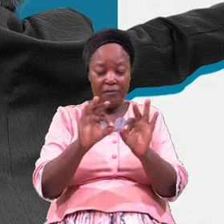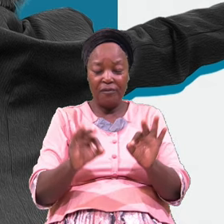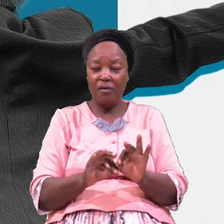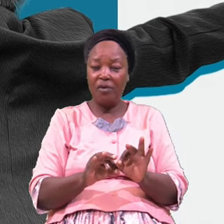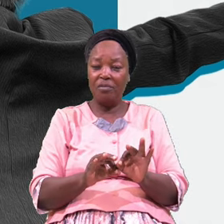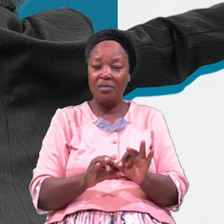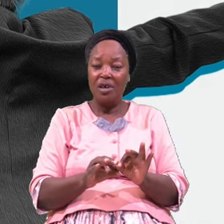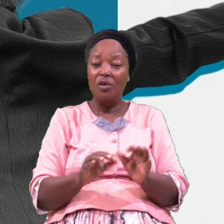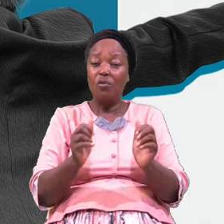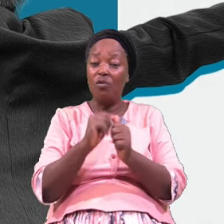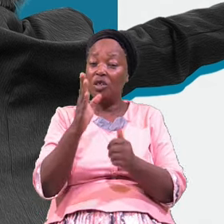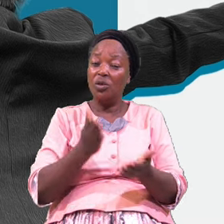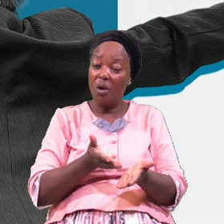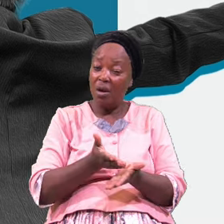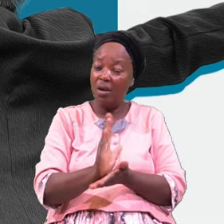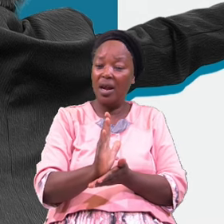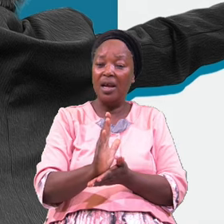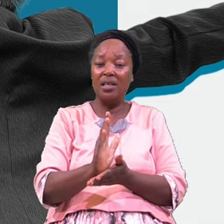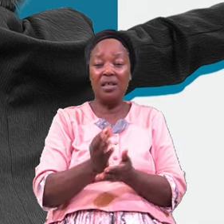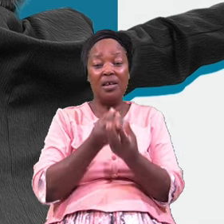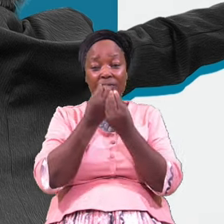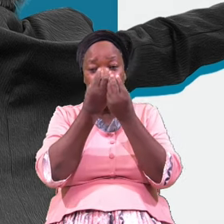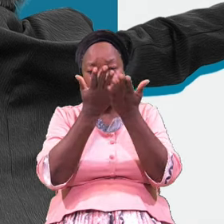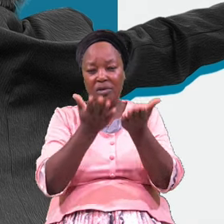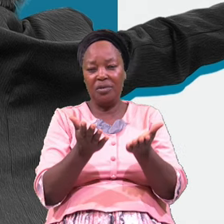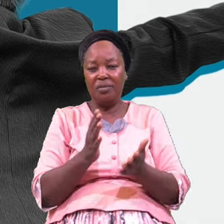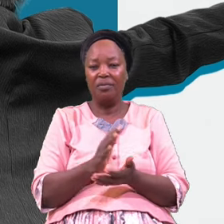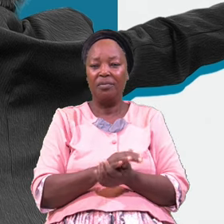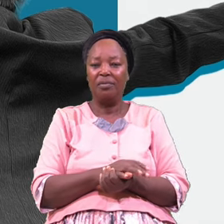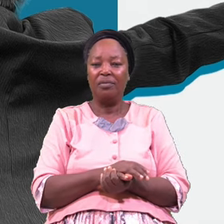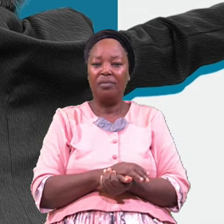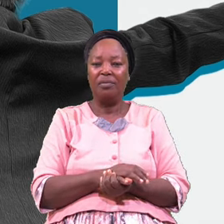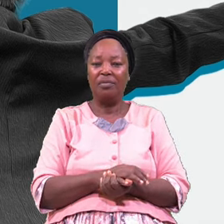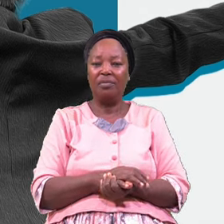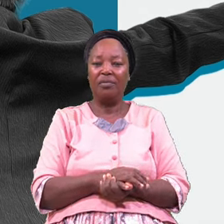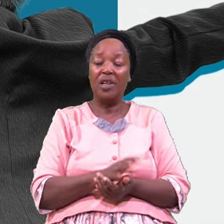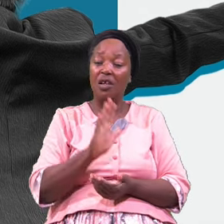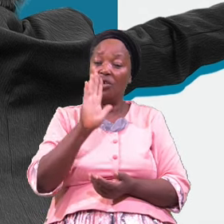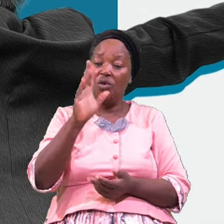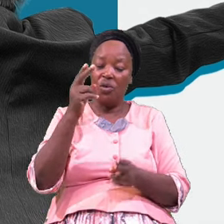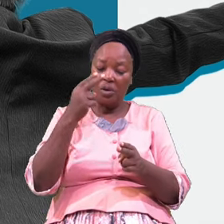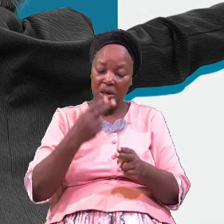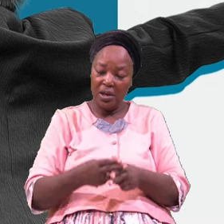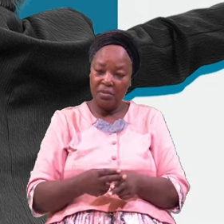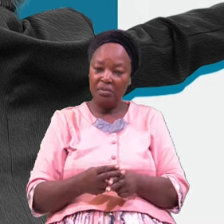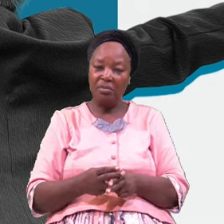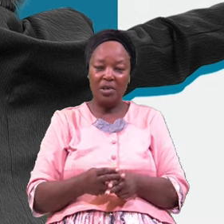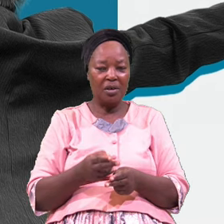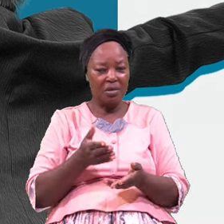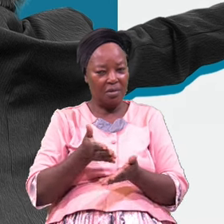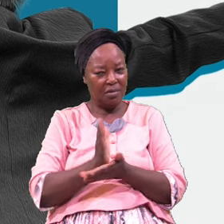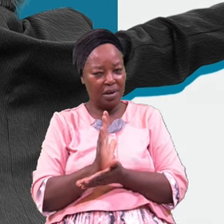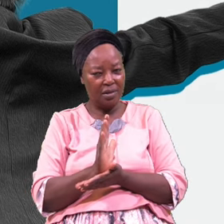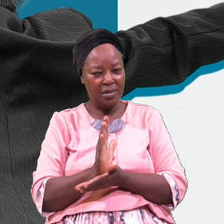For Instance Are You In Bepanda Here Are You Living By Karefu Ajeep